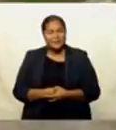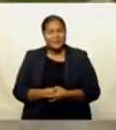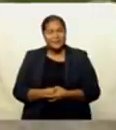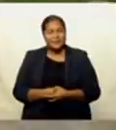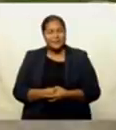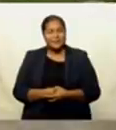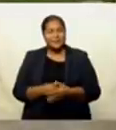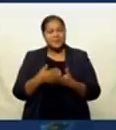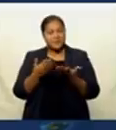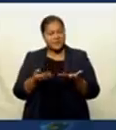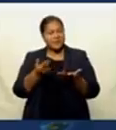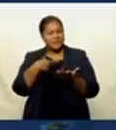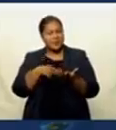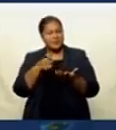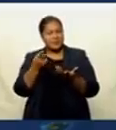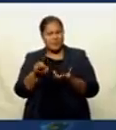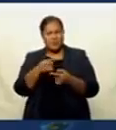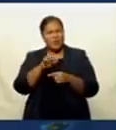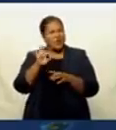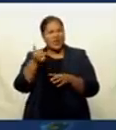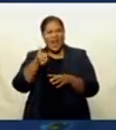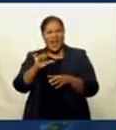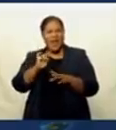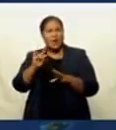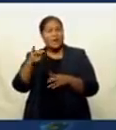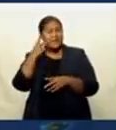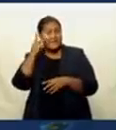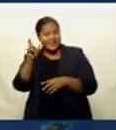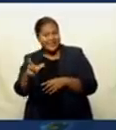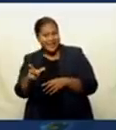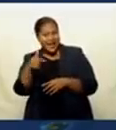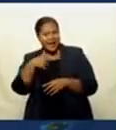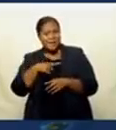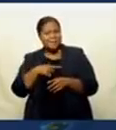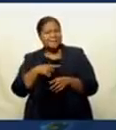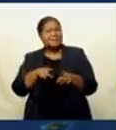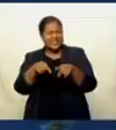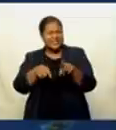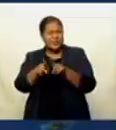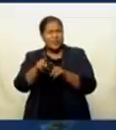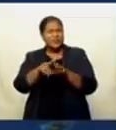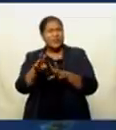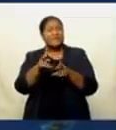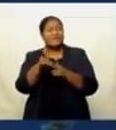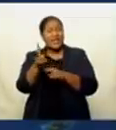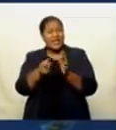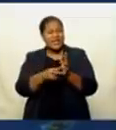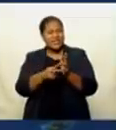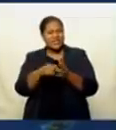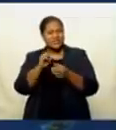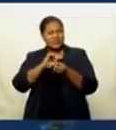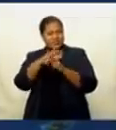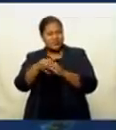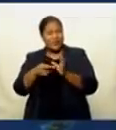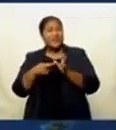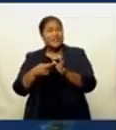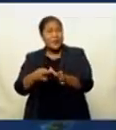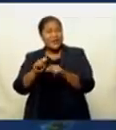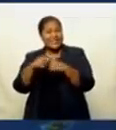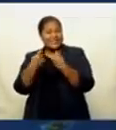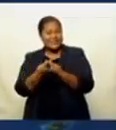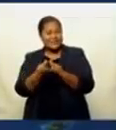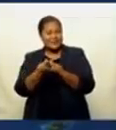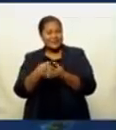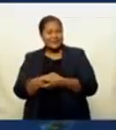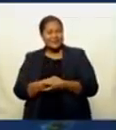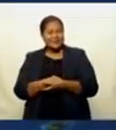receiving any visitors and most youths are part of the village COVID-19 response team. We will support the government's stance